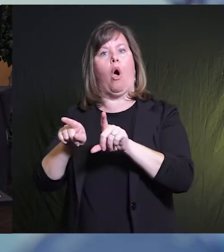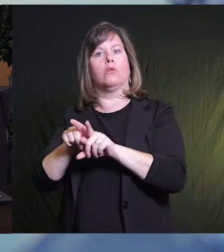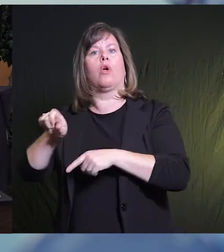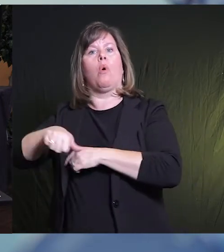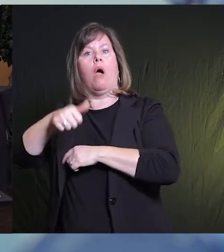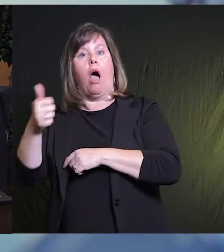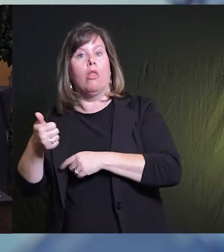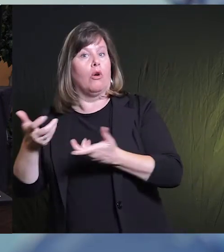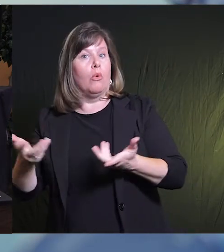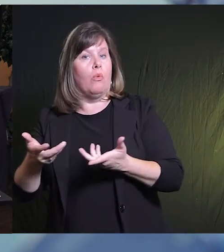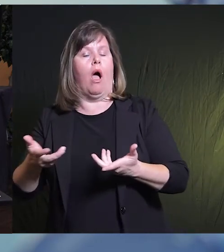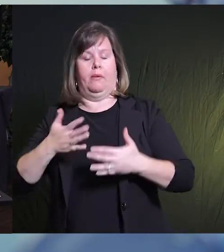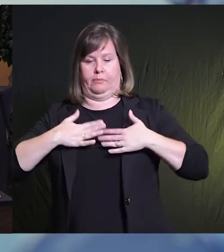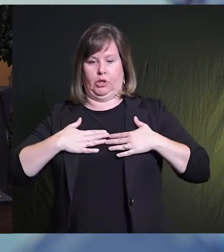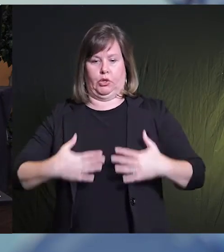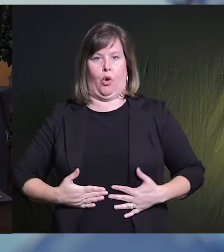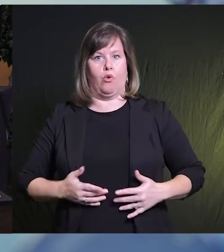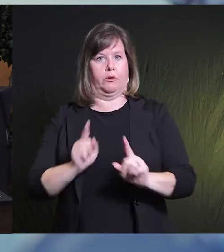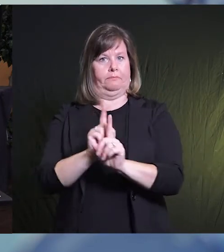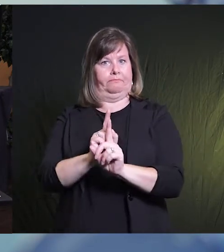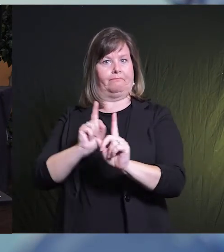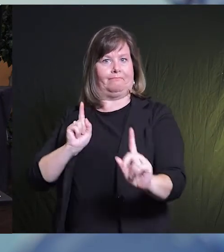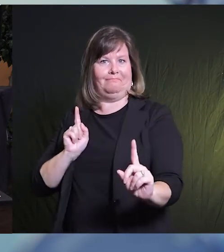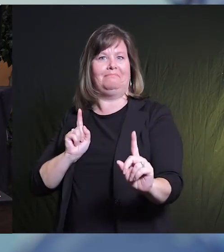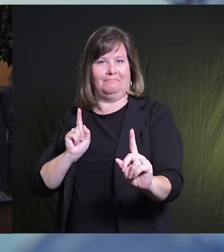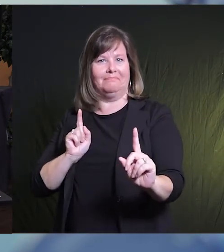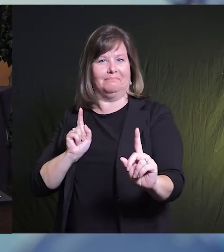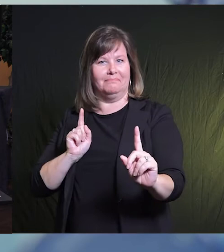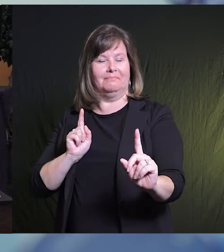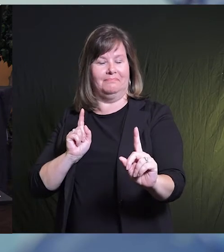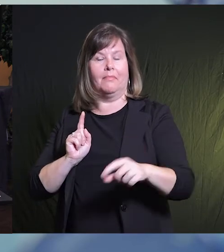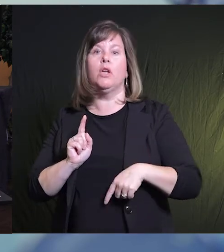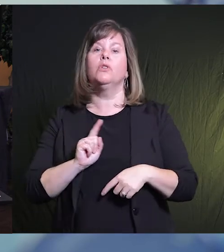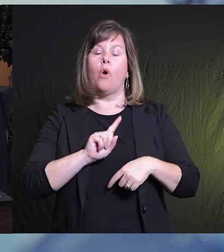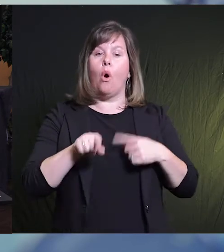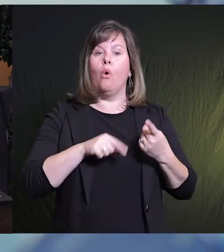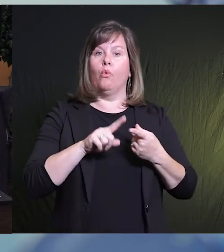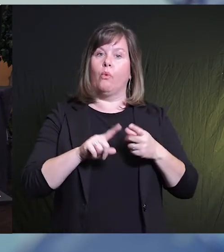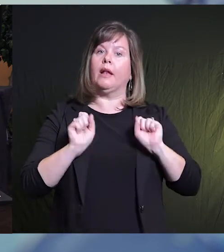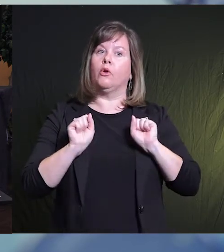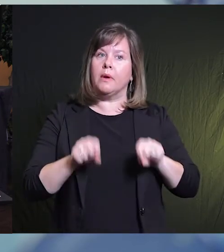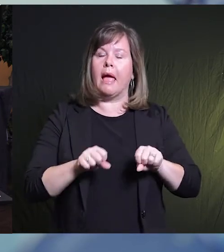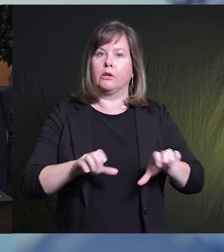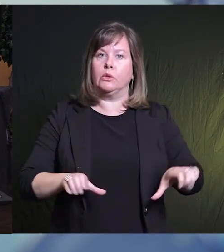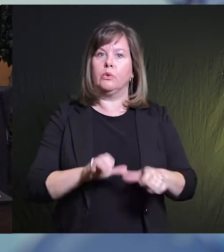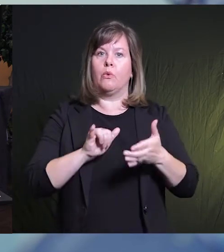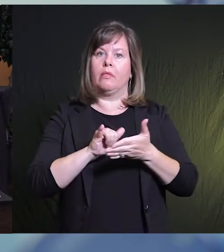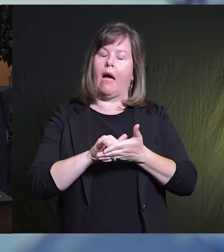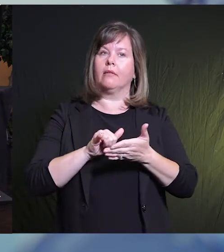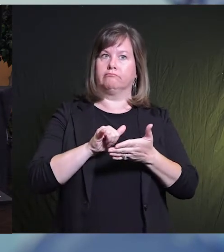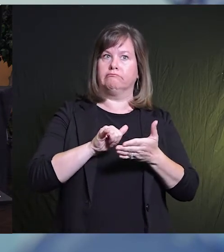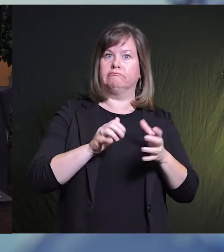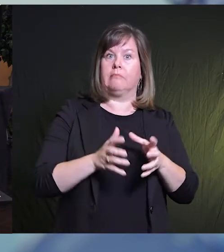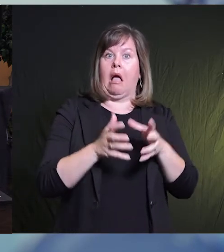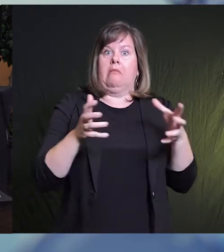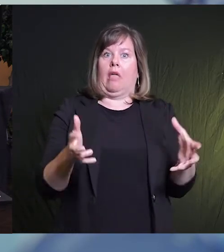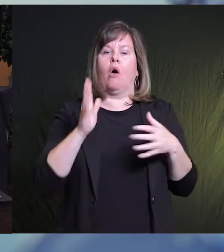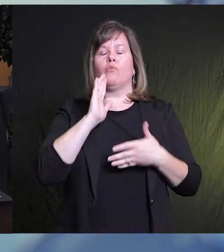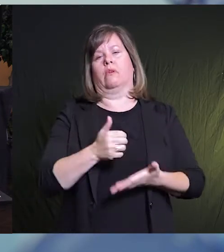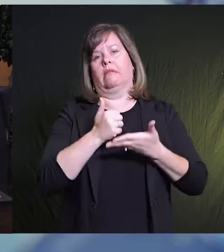practices such as social distancing and when adoption is nearly universal nationwide and compliance is high.